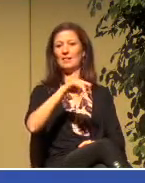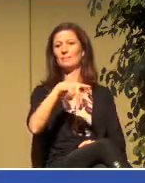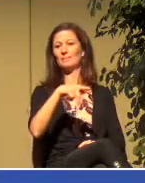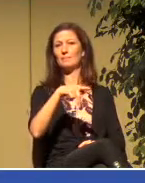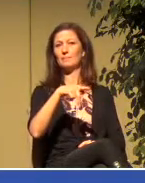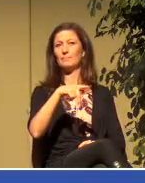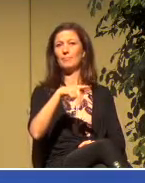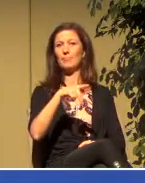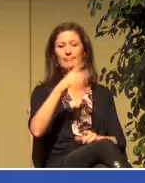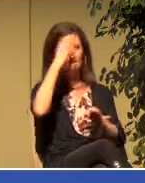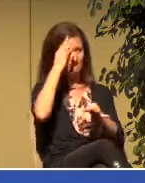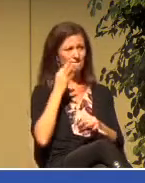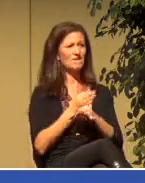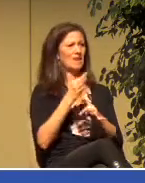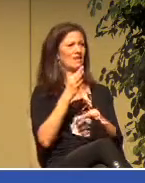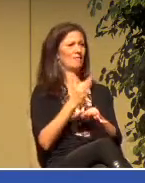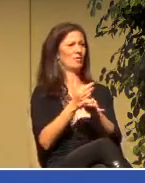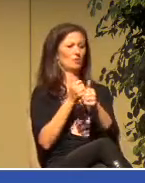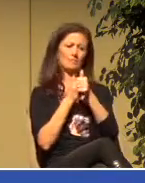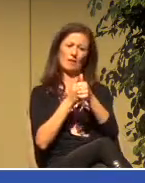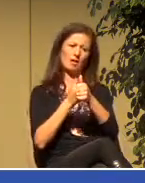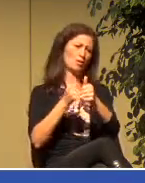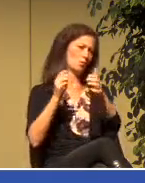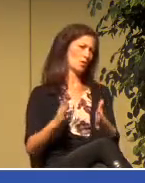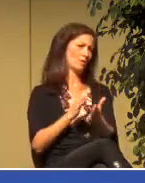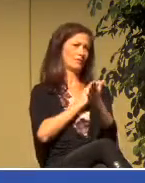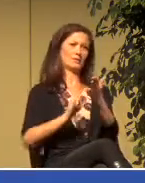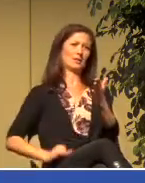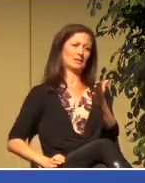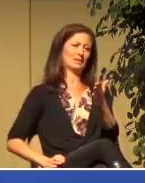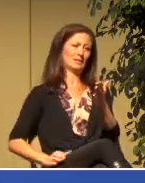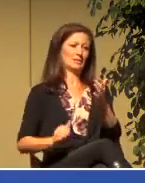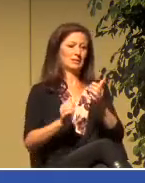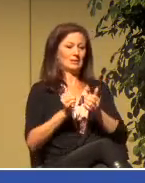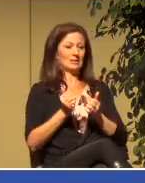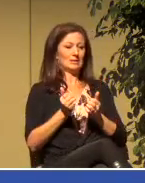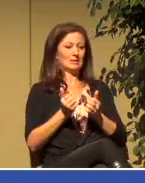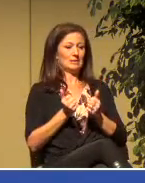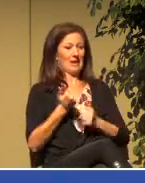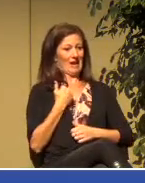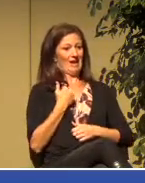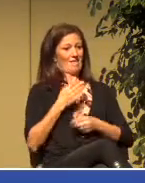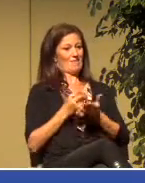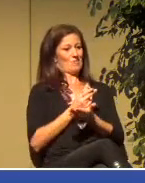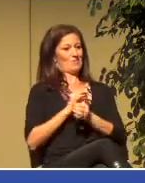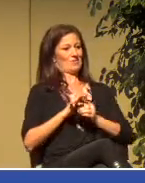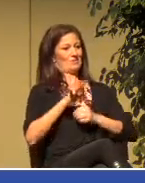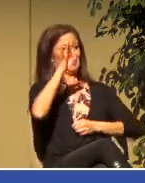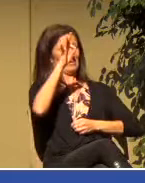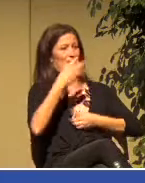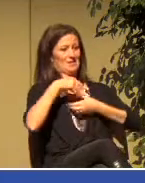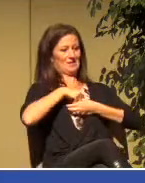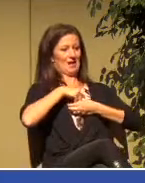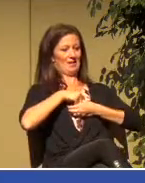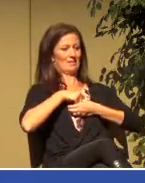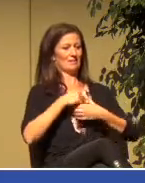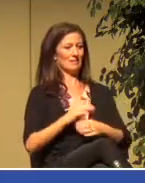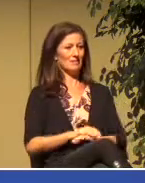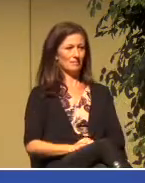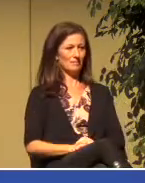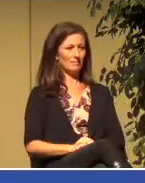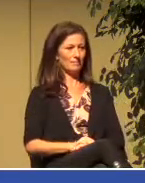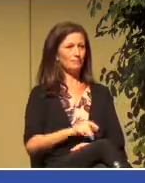a faithful disciple of Christ, in tune with the Holy Spirit. That is the story